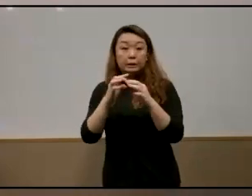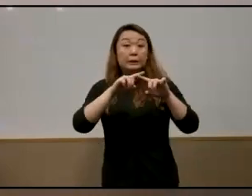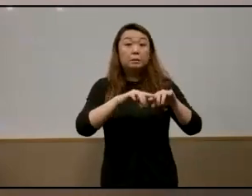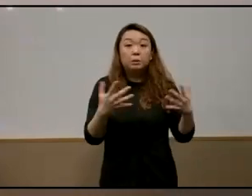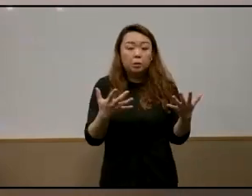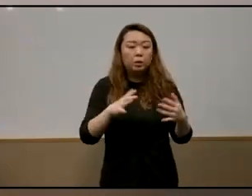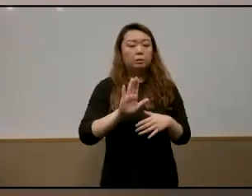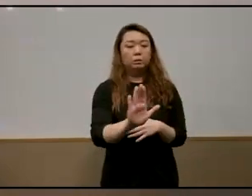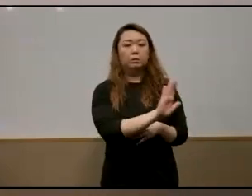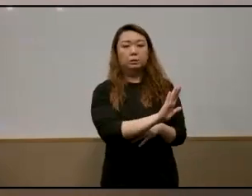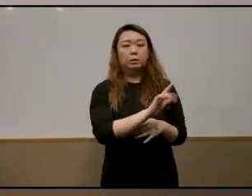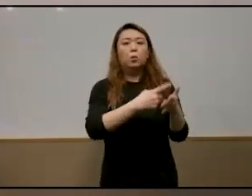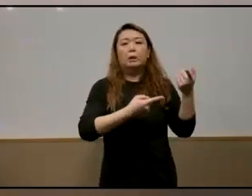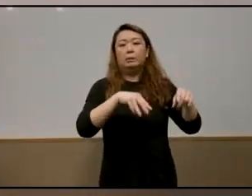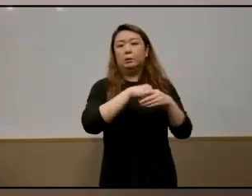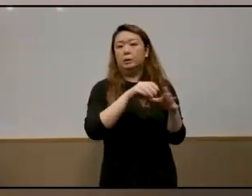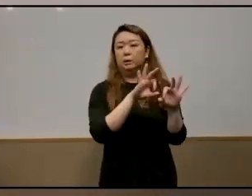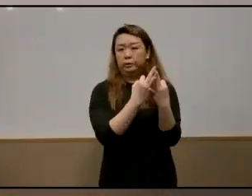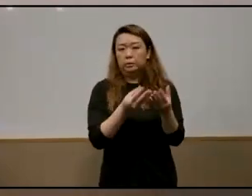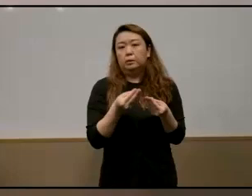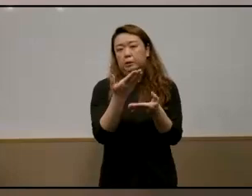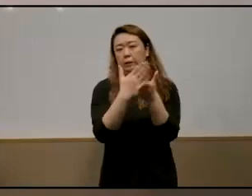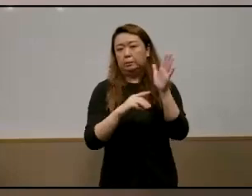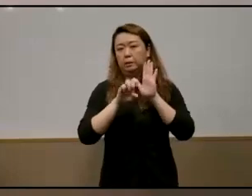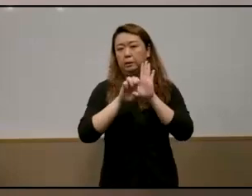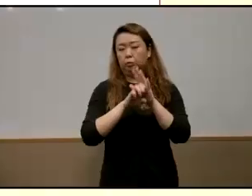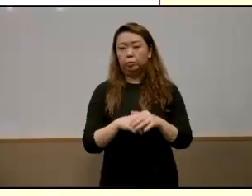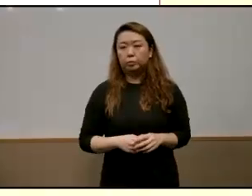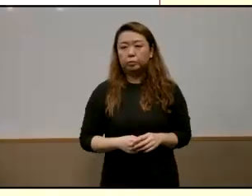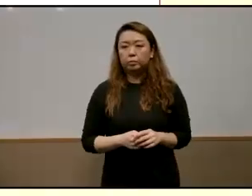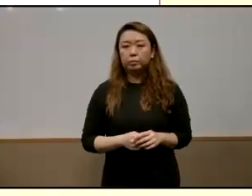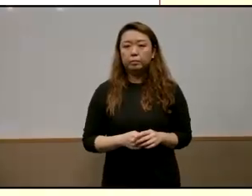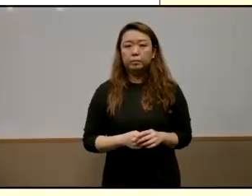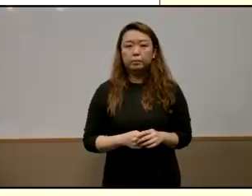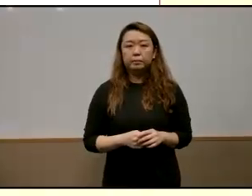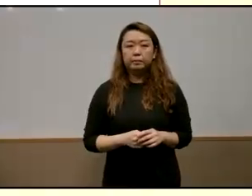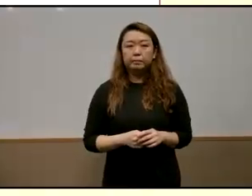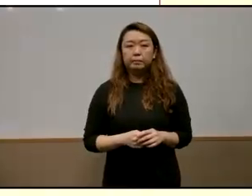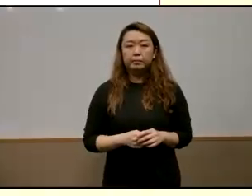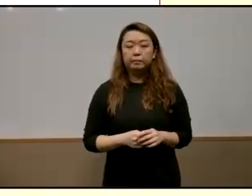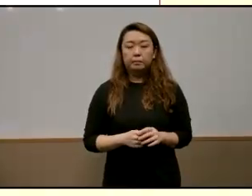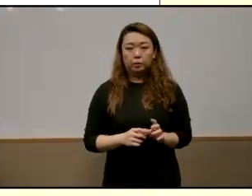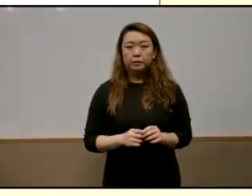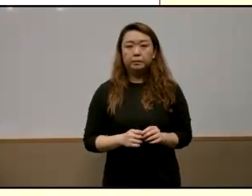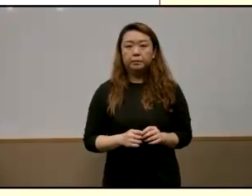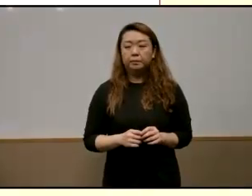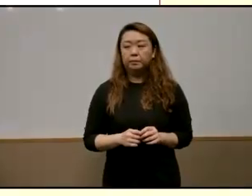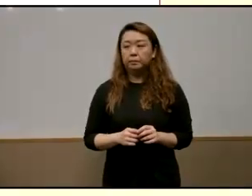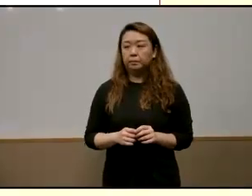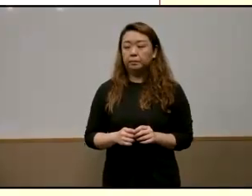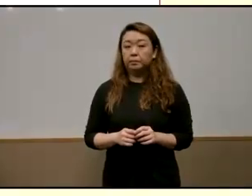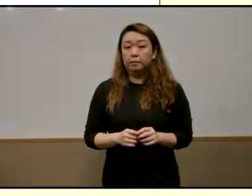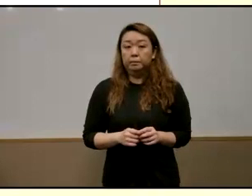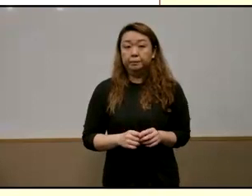their circumstances and i'll provide a few examples of this now this point became particularly